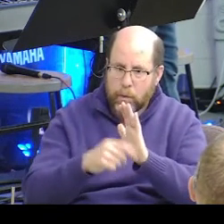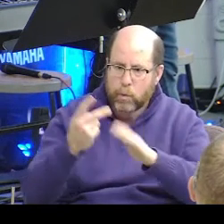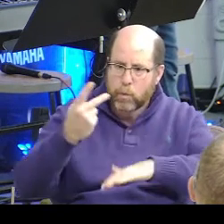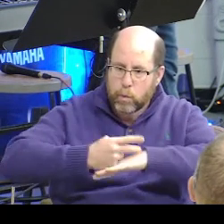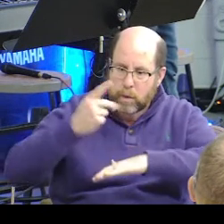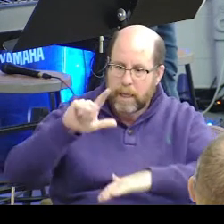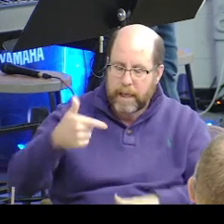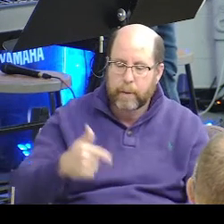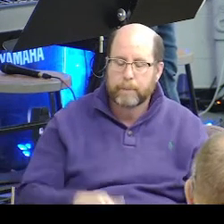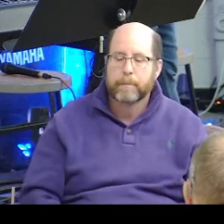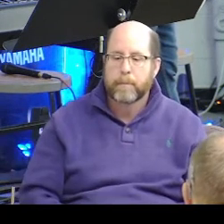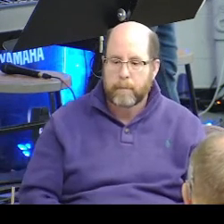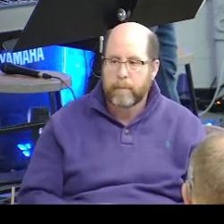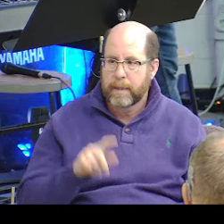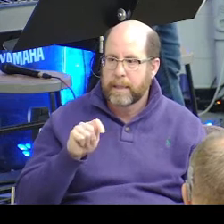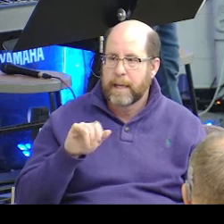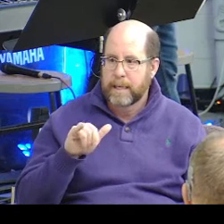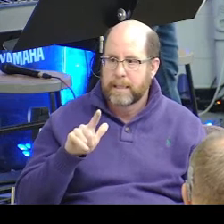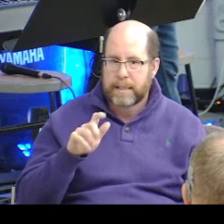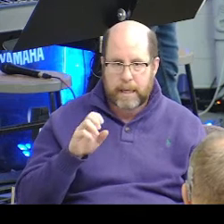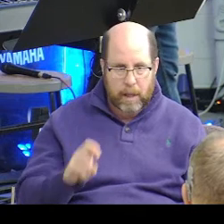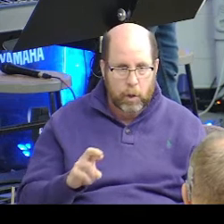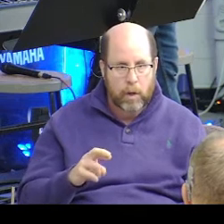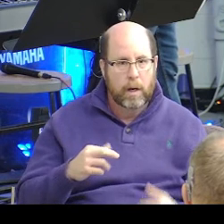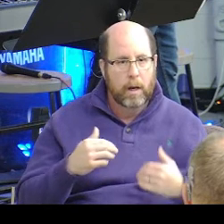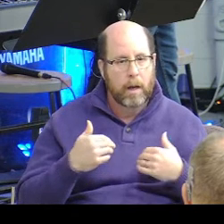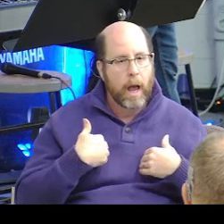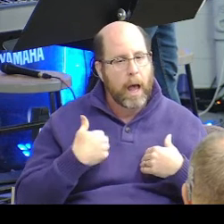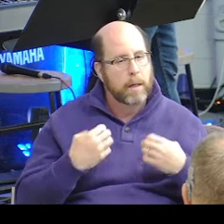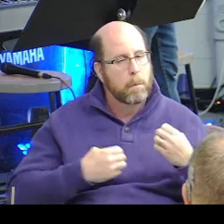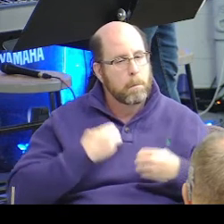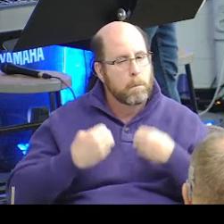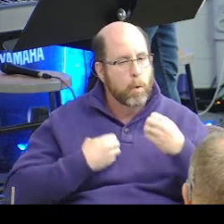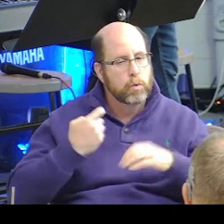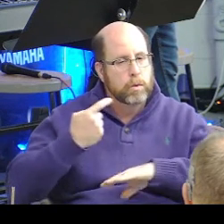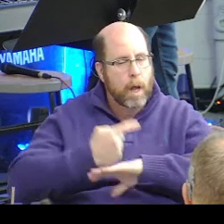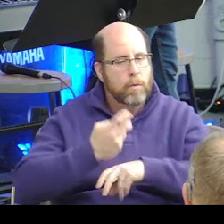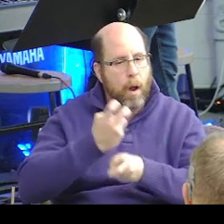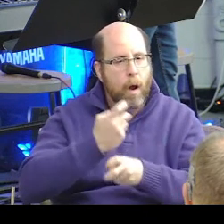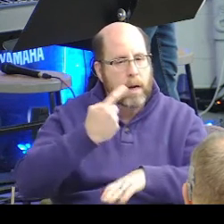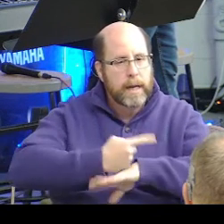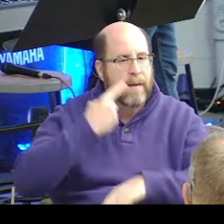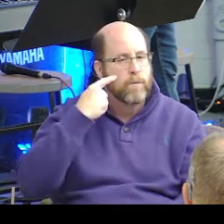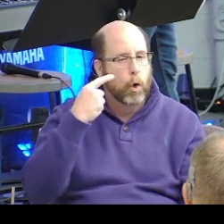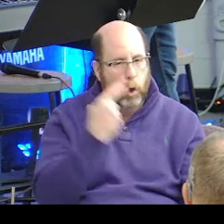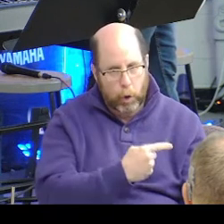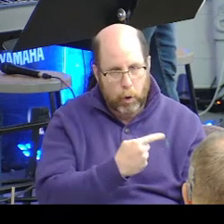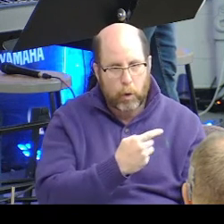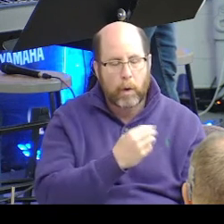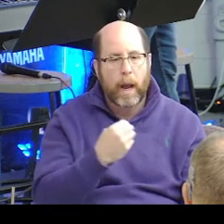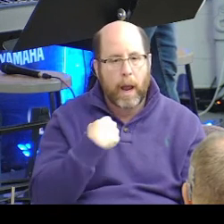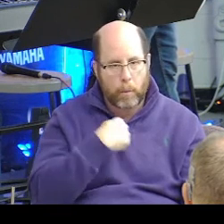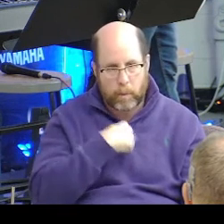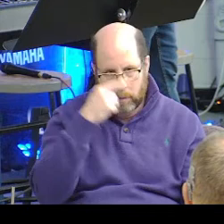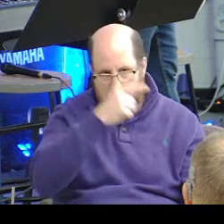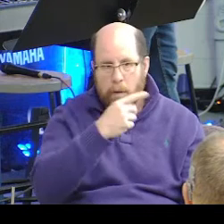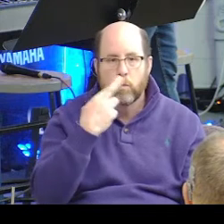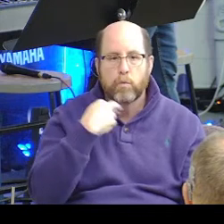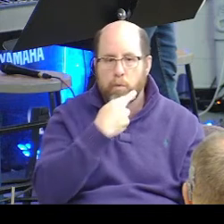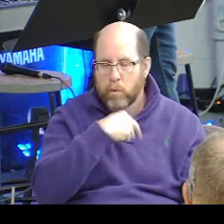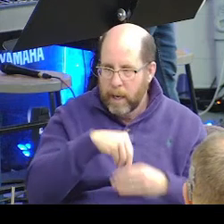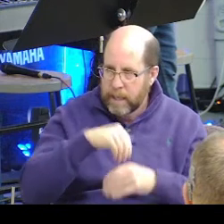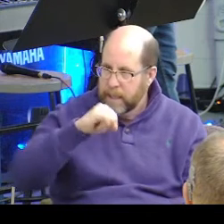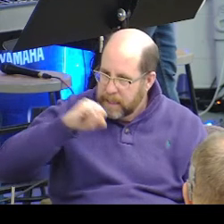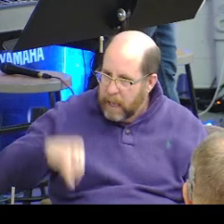days later, um, Taylor had, uh, emotional day. was, it was a hard day for her. And we were at a restaurant in Indianapolis